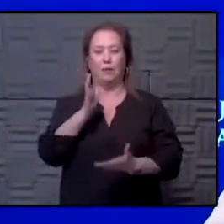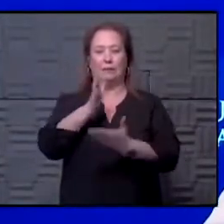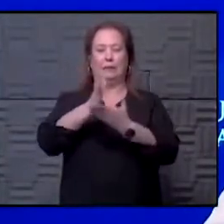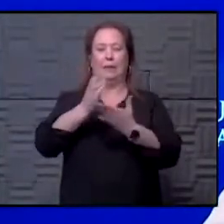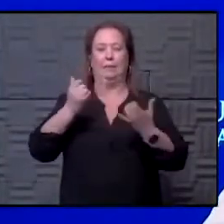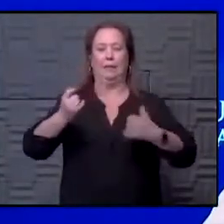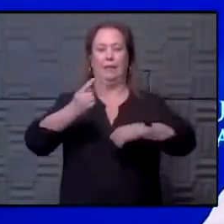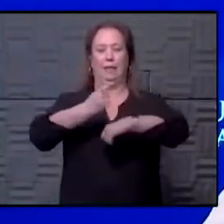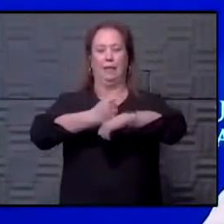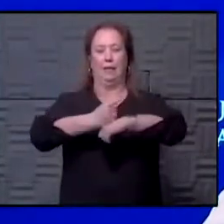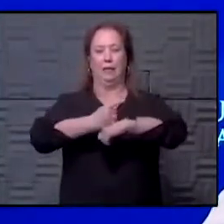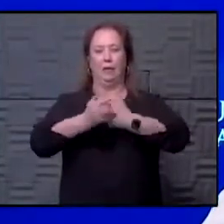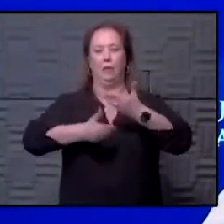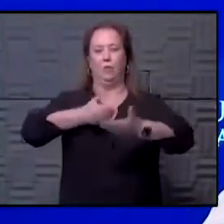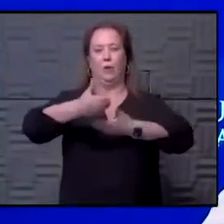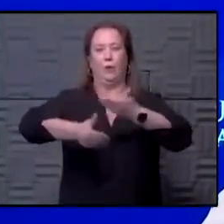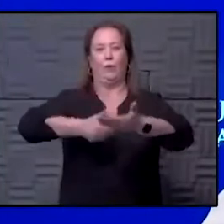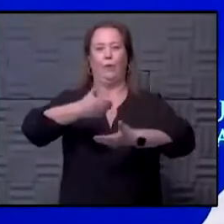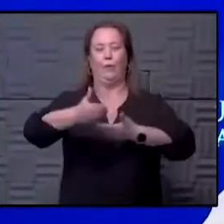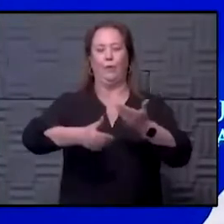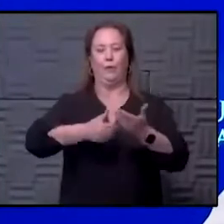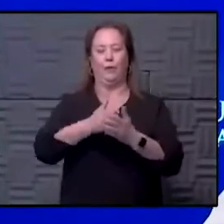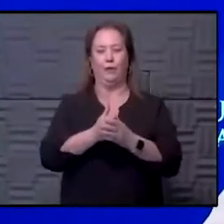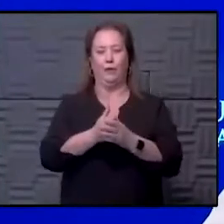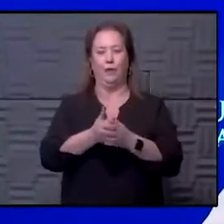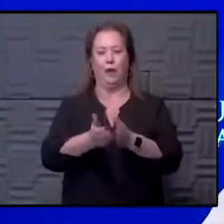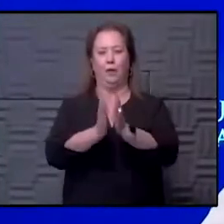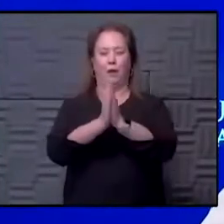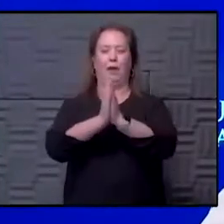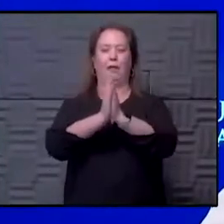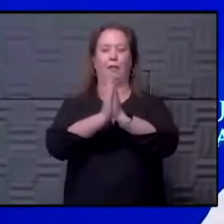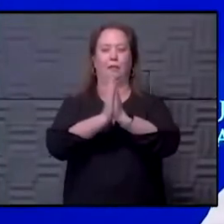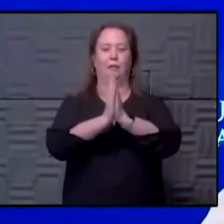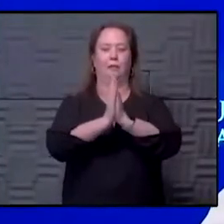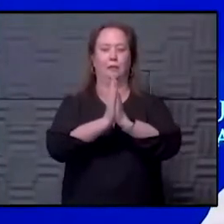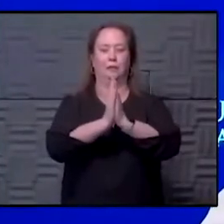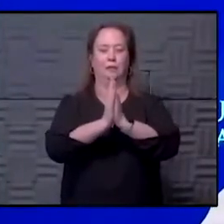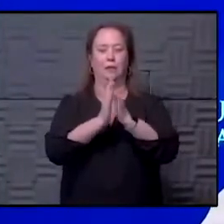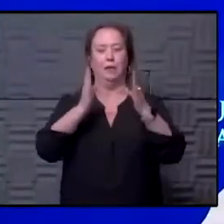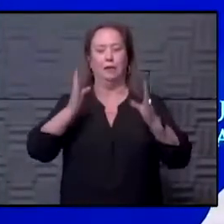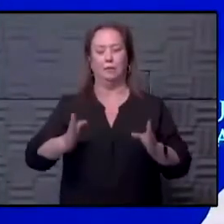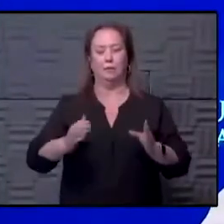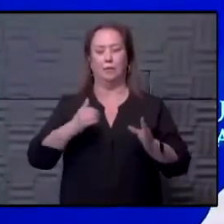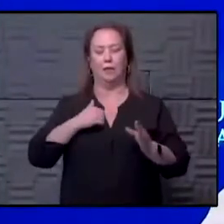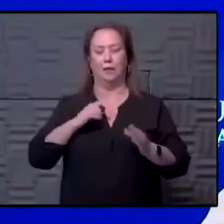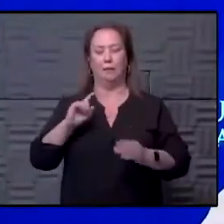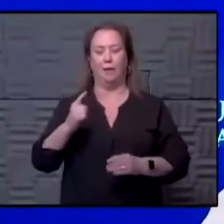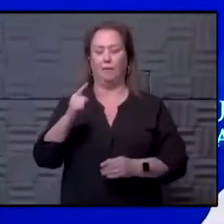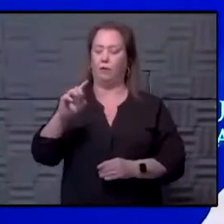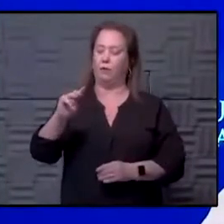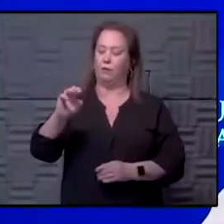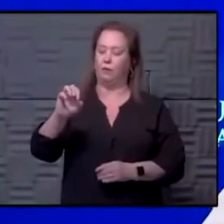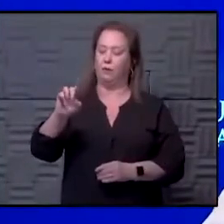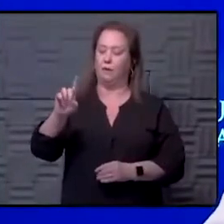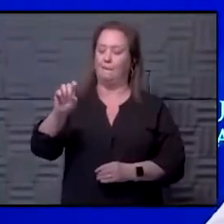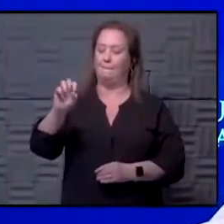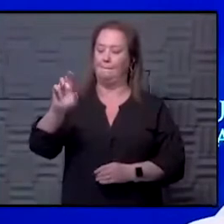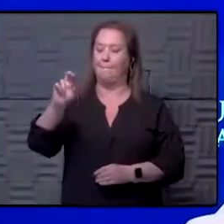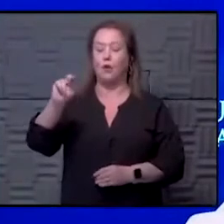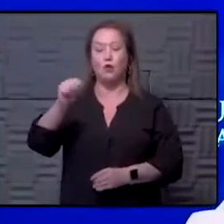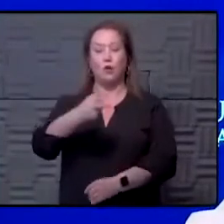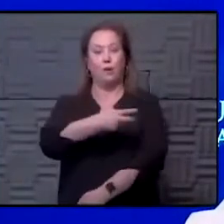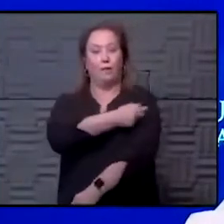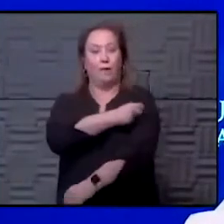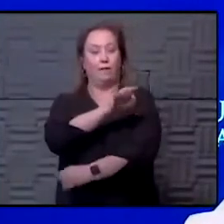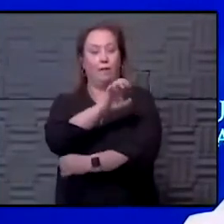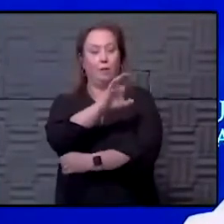stop today. So, we'll rock right through these. I want to ask, this person said I had my first Moderna on February